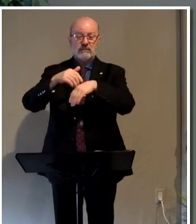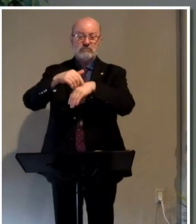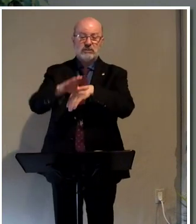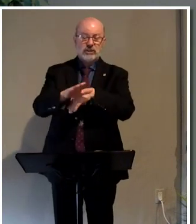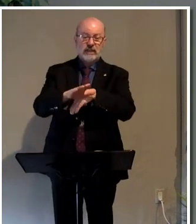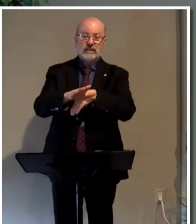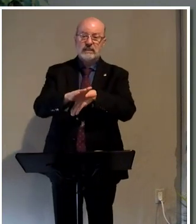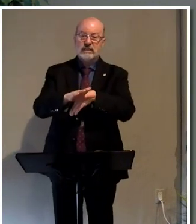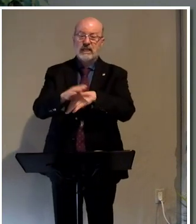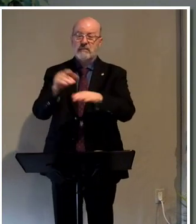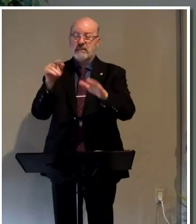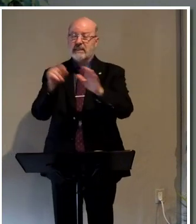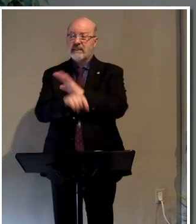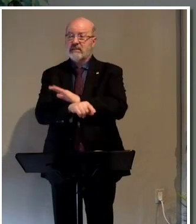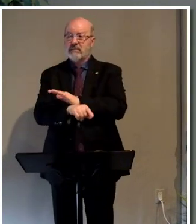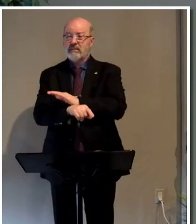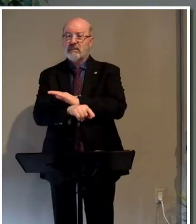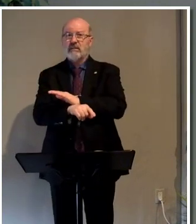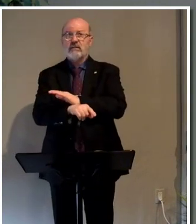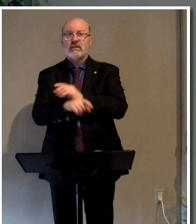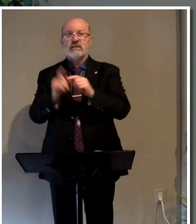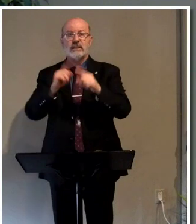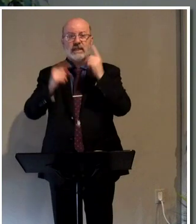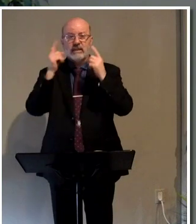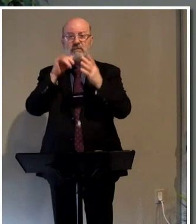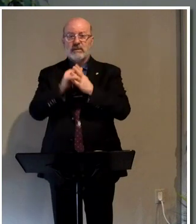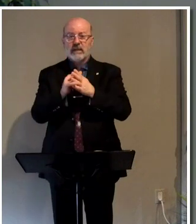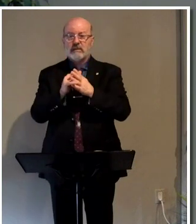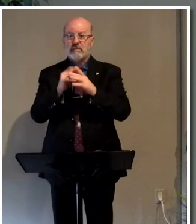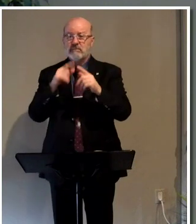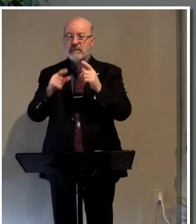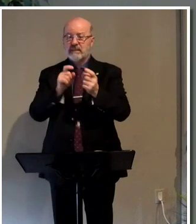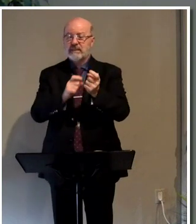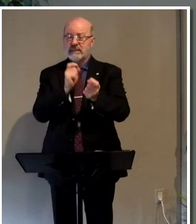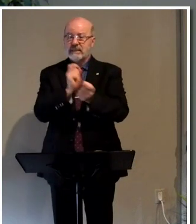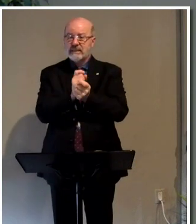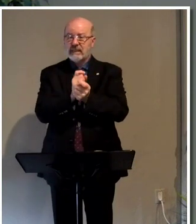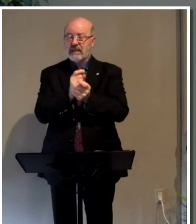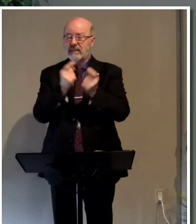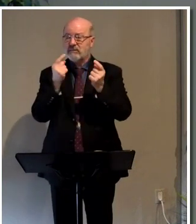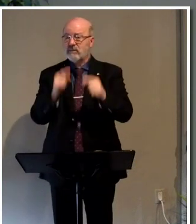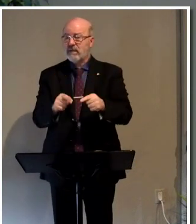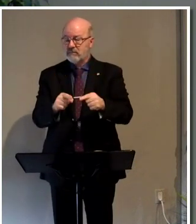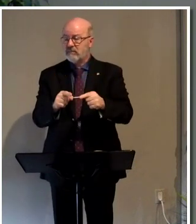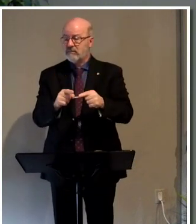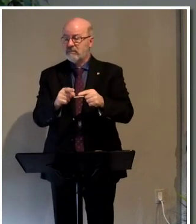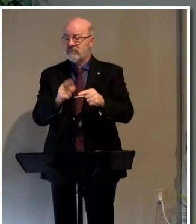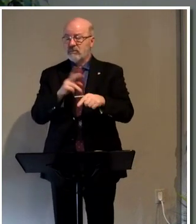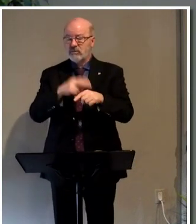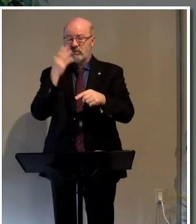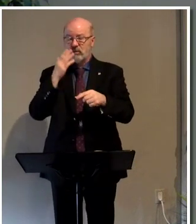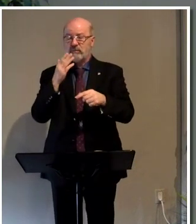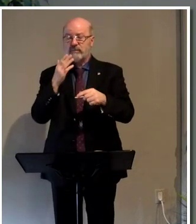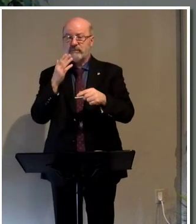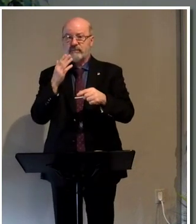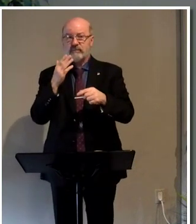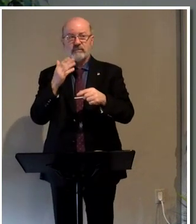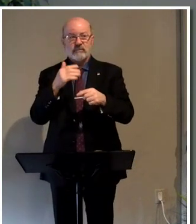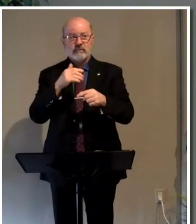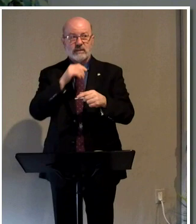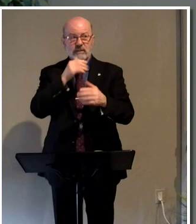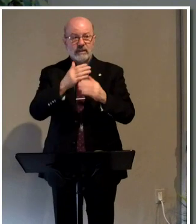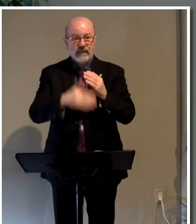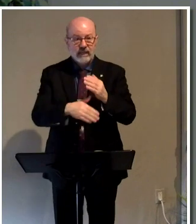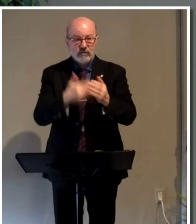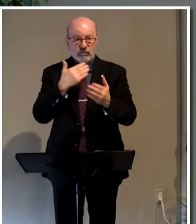and then be killed, is unthinkable to them. And yet, that's exactly what happens. But, of course, we know that that's not the end of it.